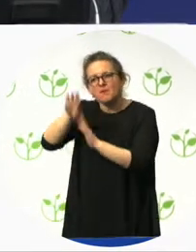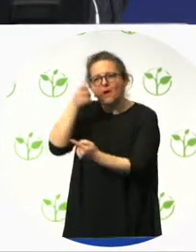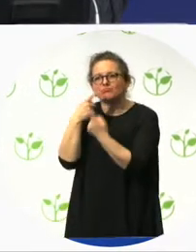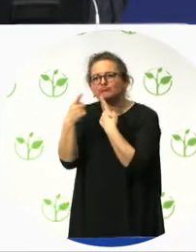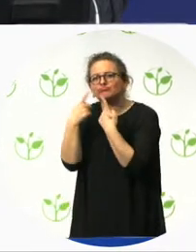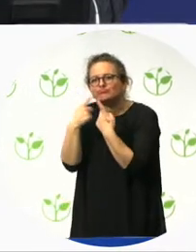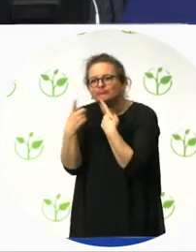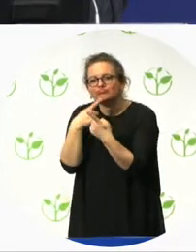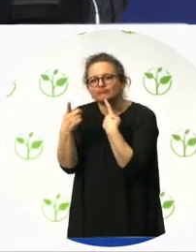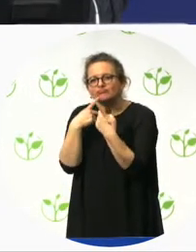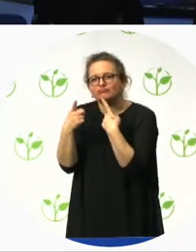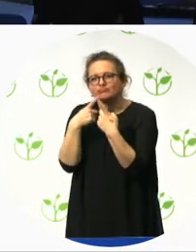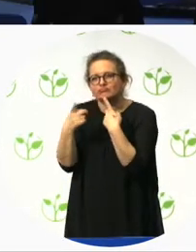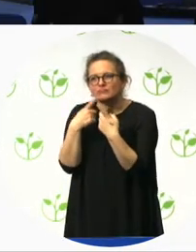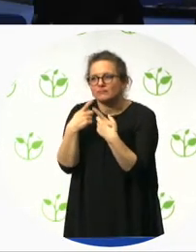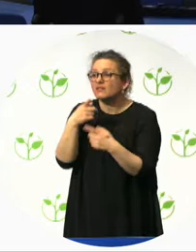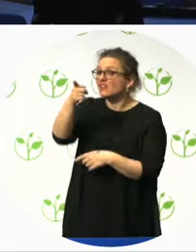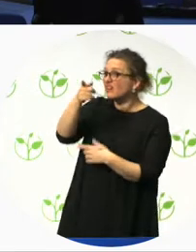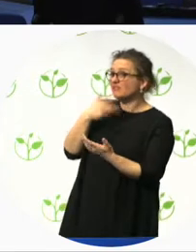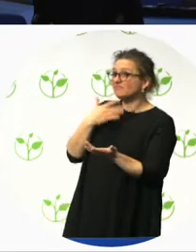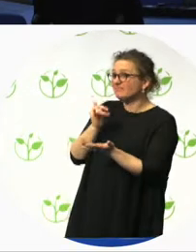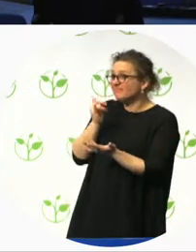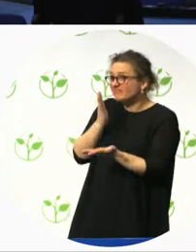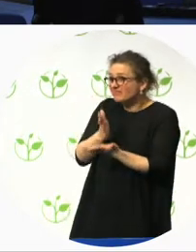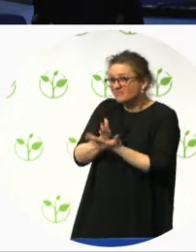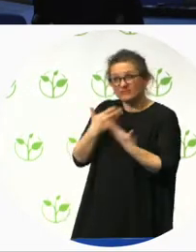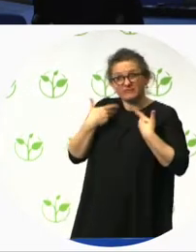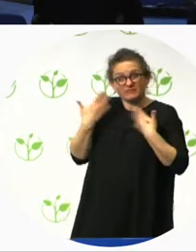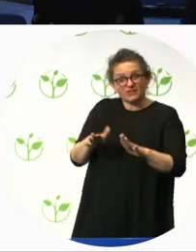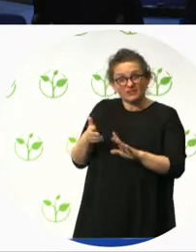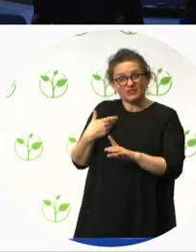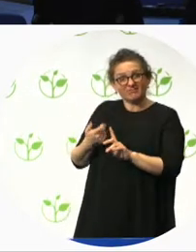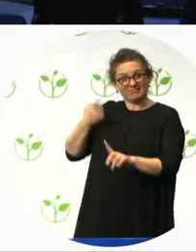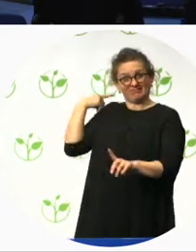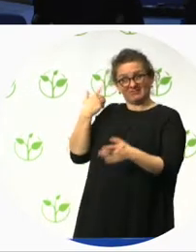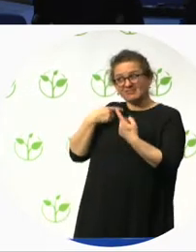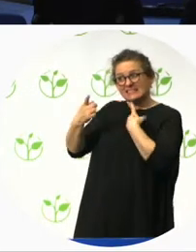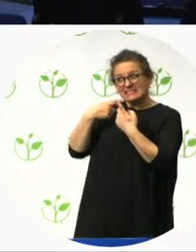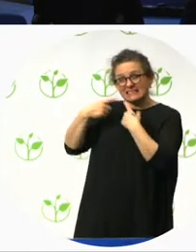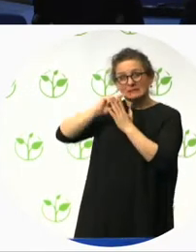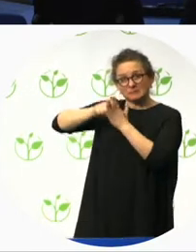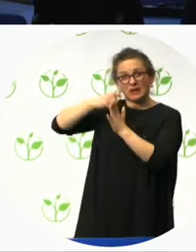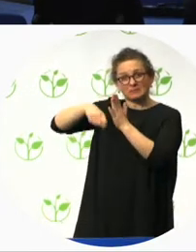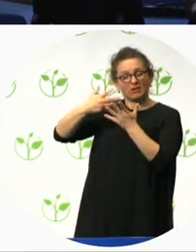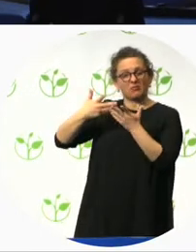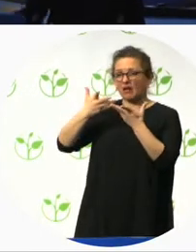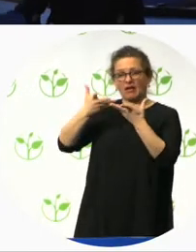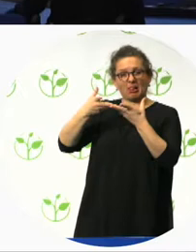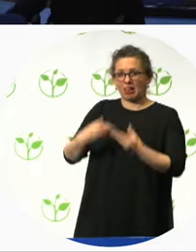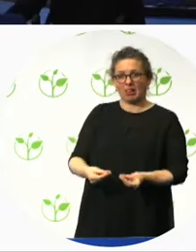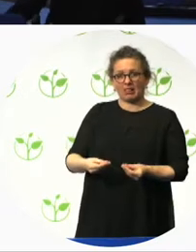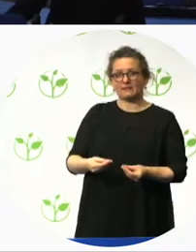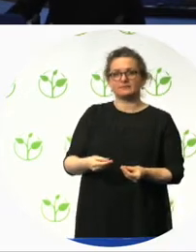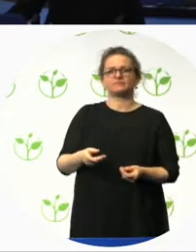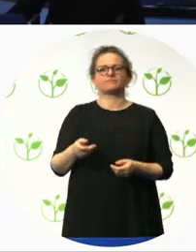Very good question. And directly behind there, lady. you want to answer. Good morning. My name is Marta and I